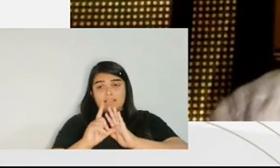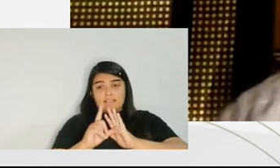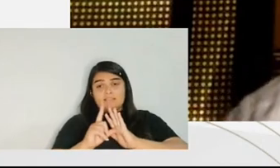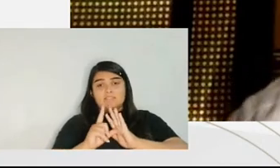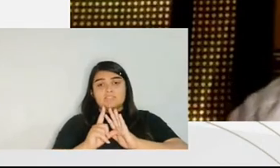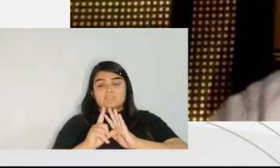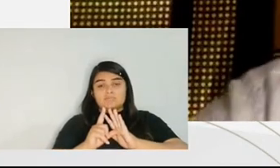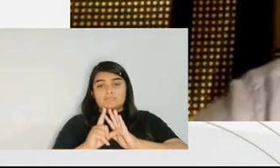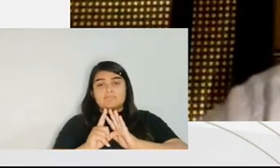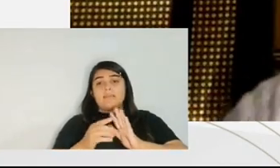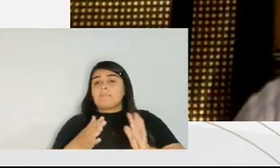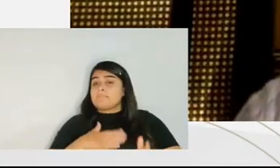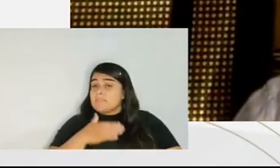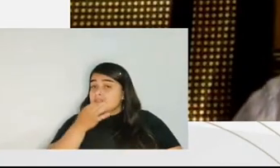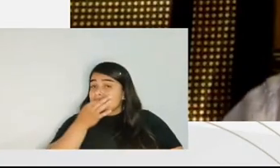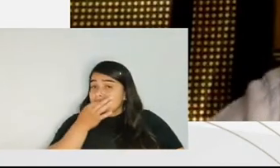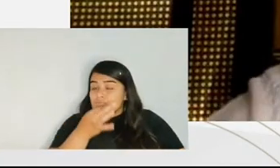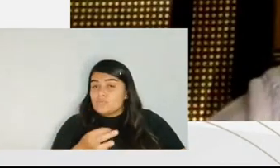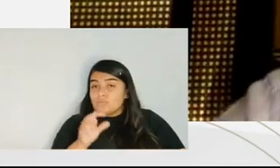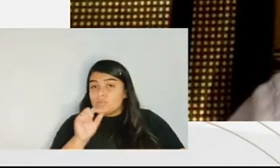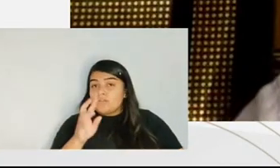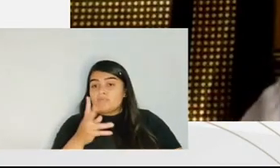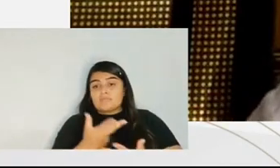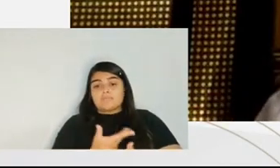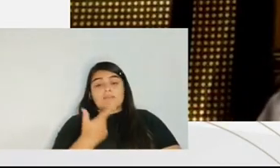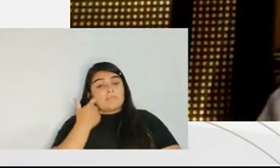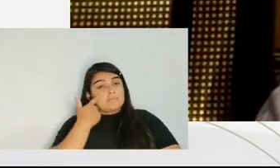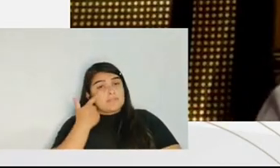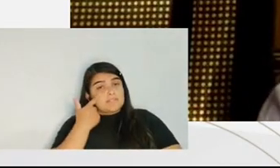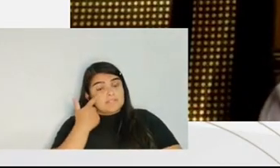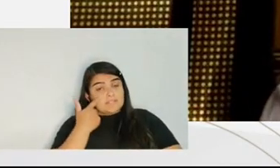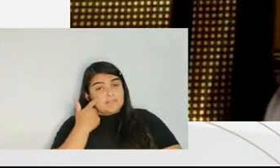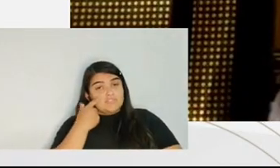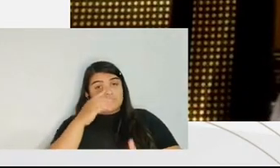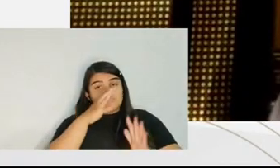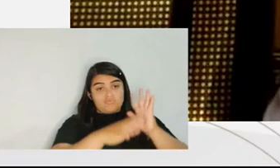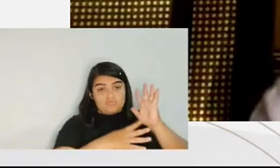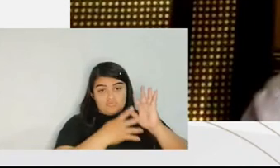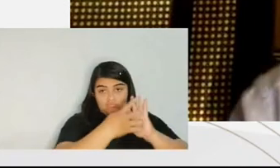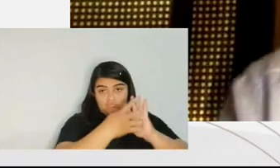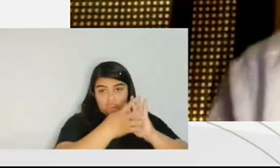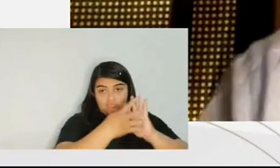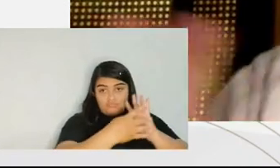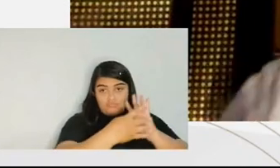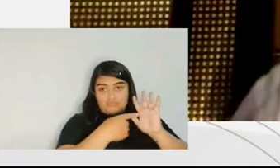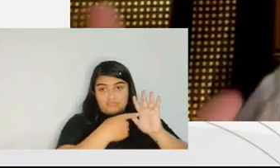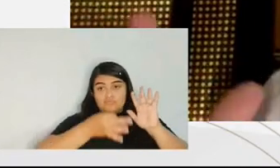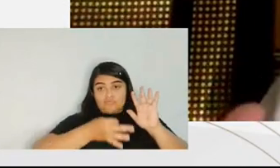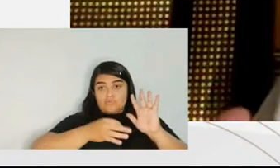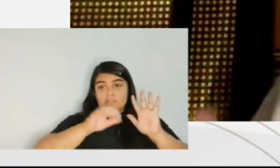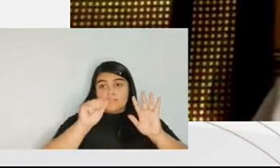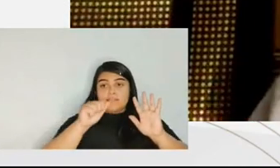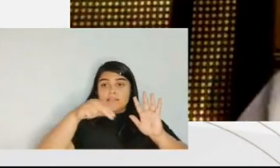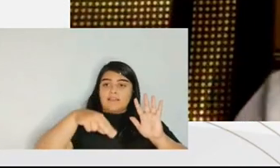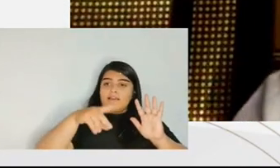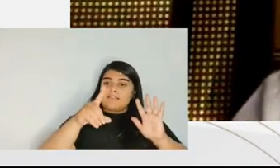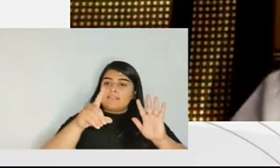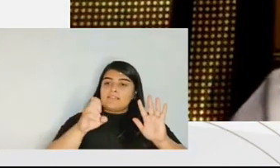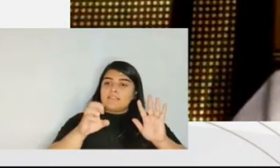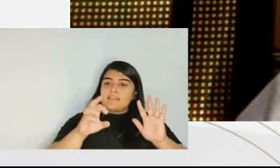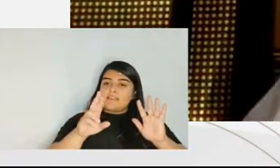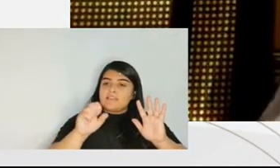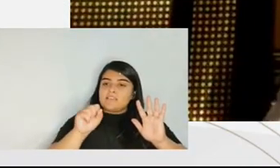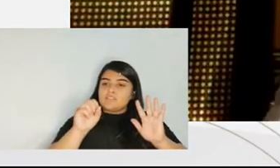before quickly saying what my suggestion is i saw this graph from